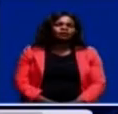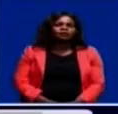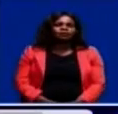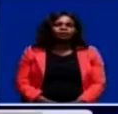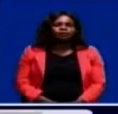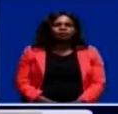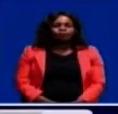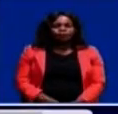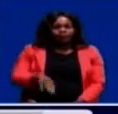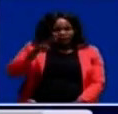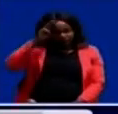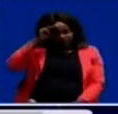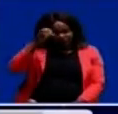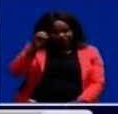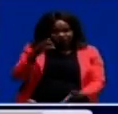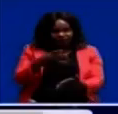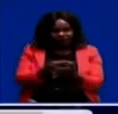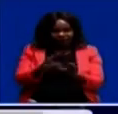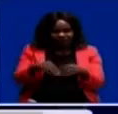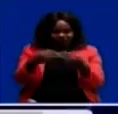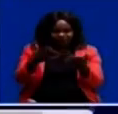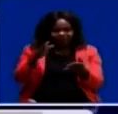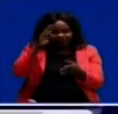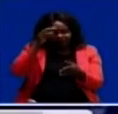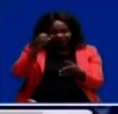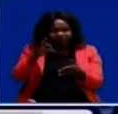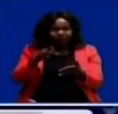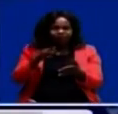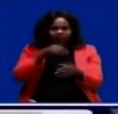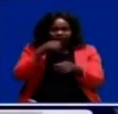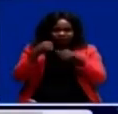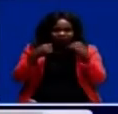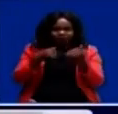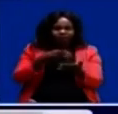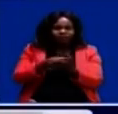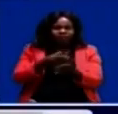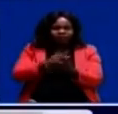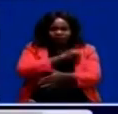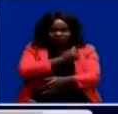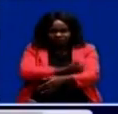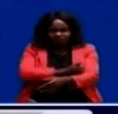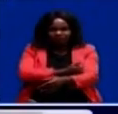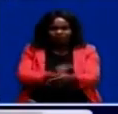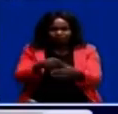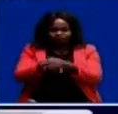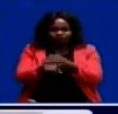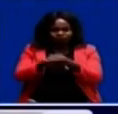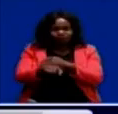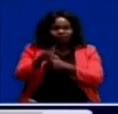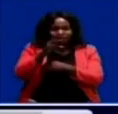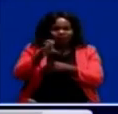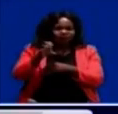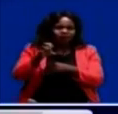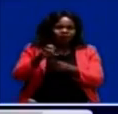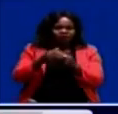Now, the Ministry of Finance has given the Ministry of Agriculture Treasury authority to recruit 600 agriculture extension